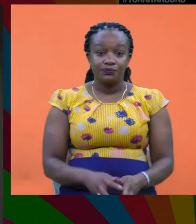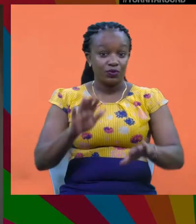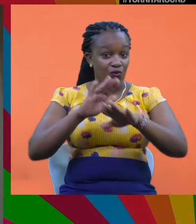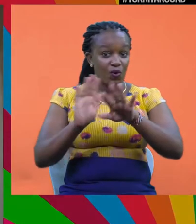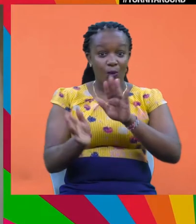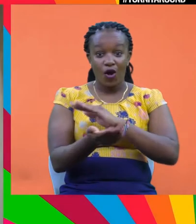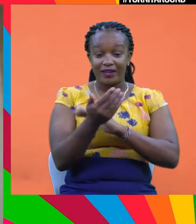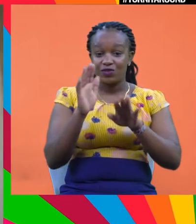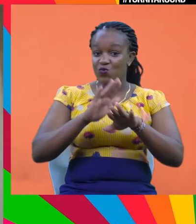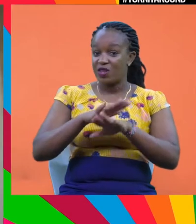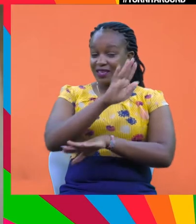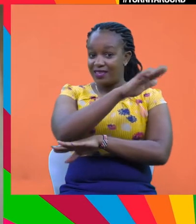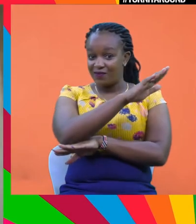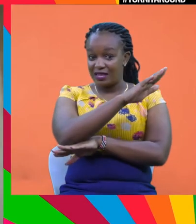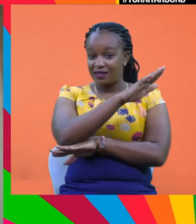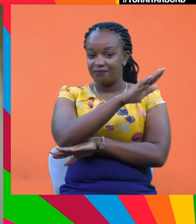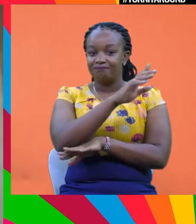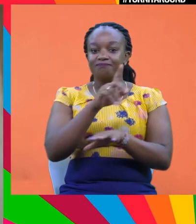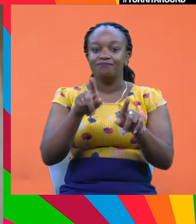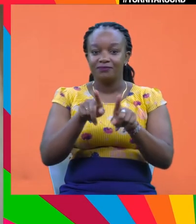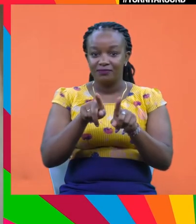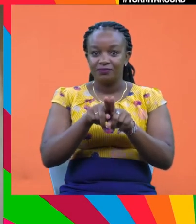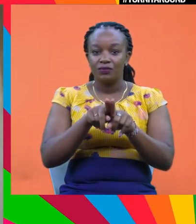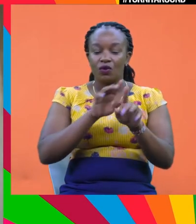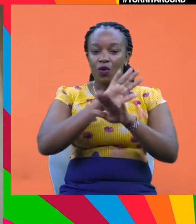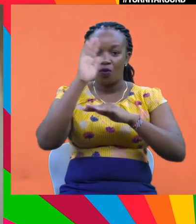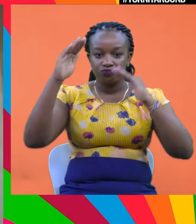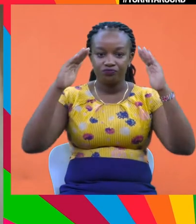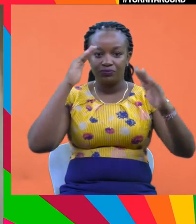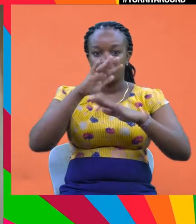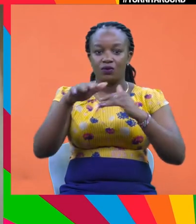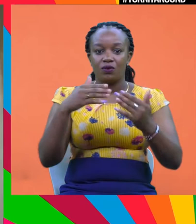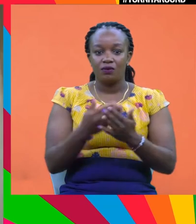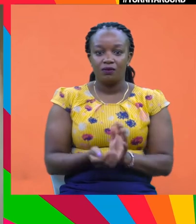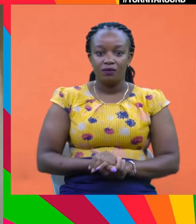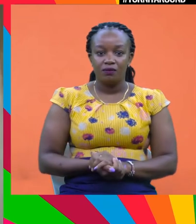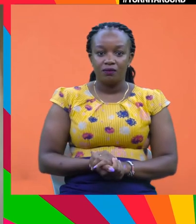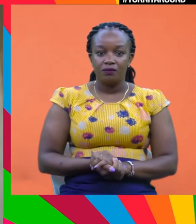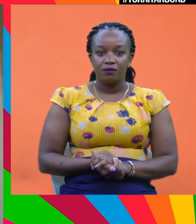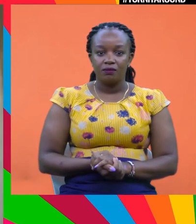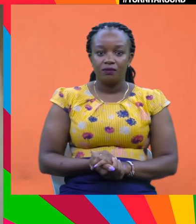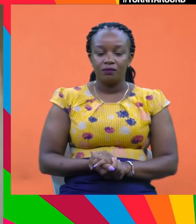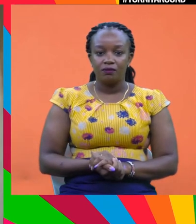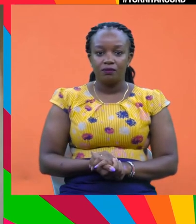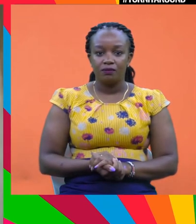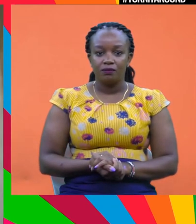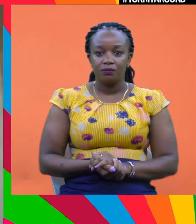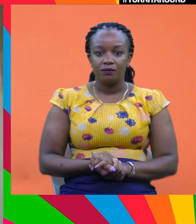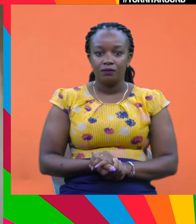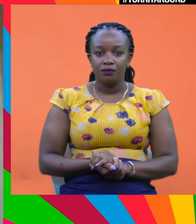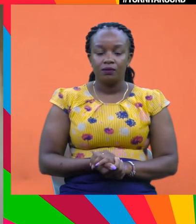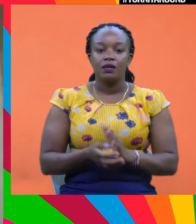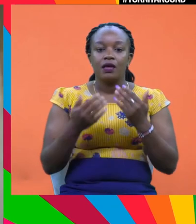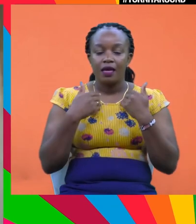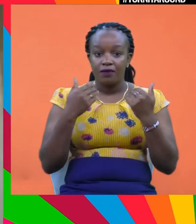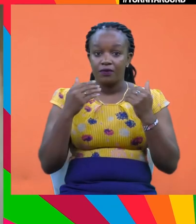Good morning and good evening and also Konnichiwa everyone. I'm Ibun, a CEO of World Road and One Young